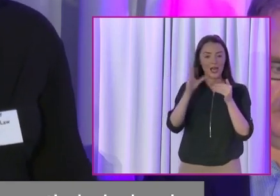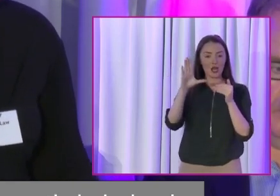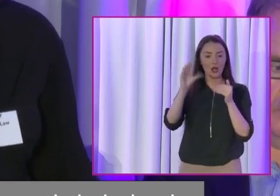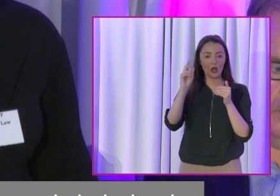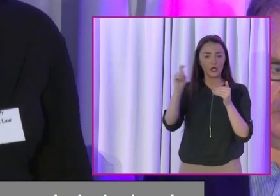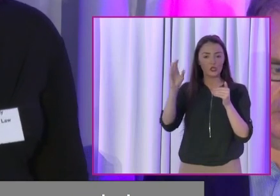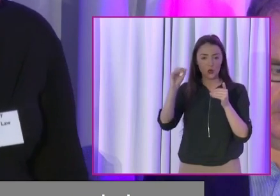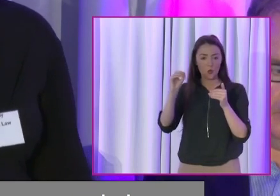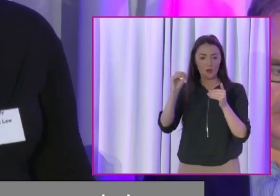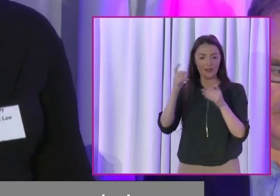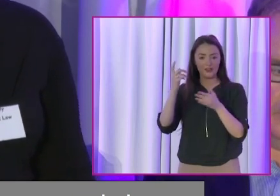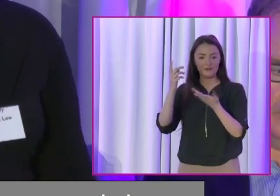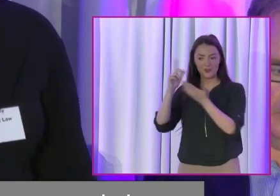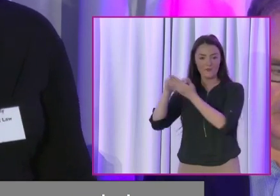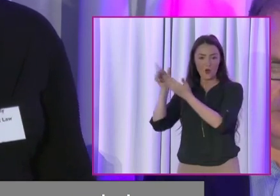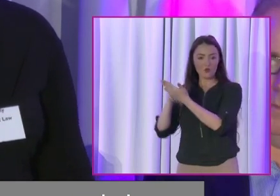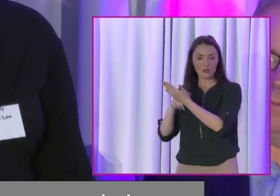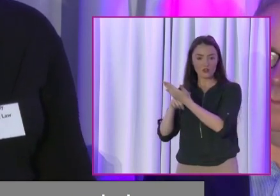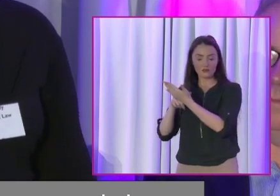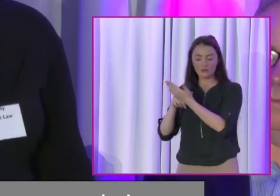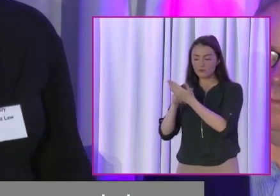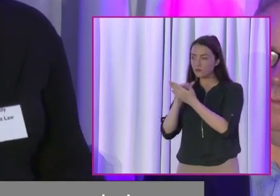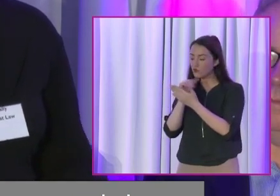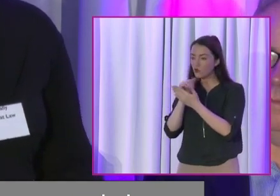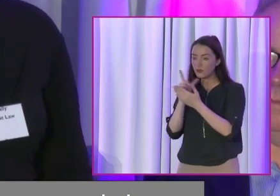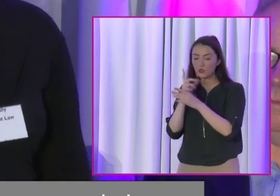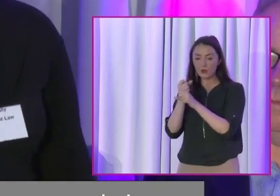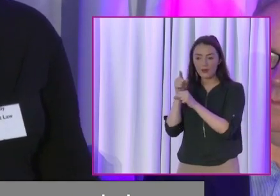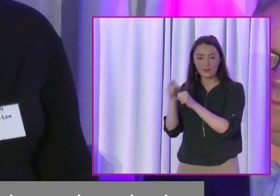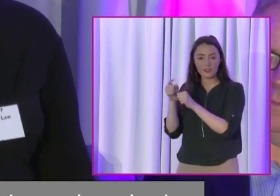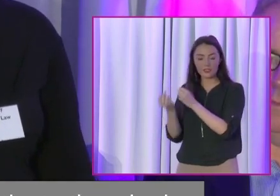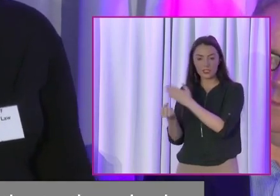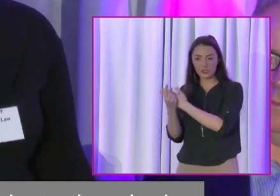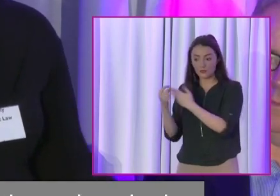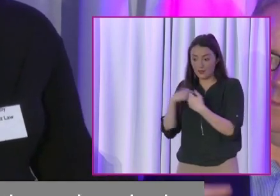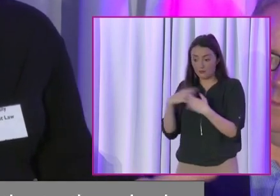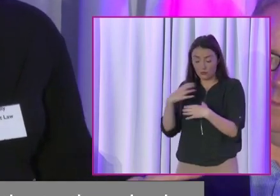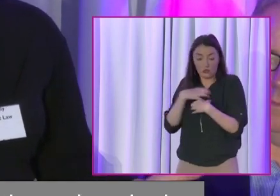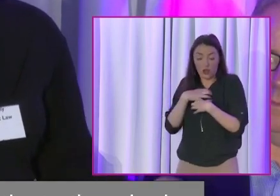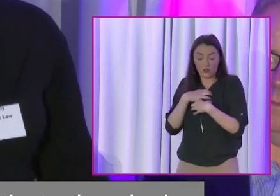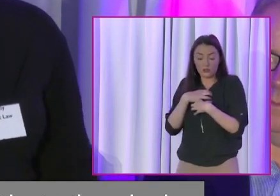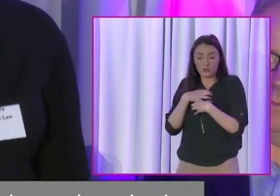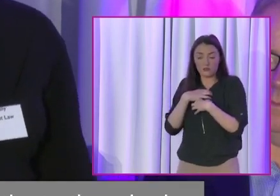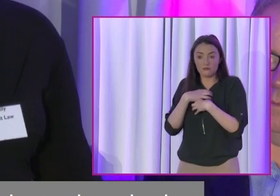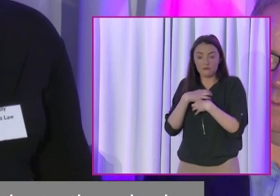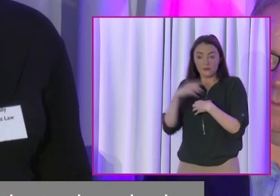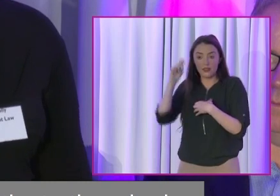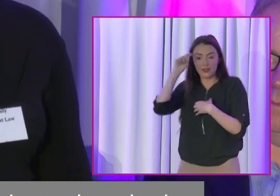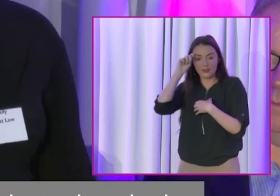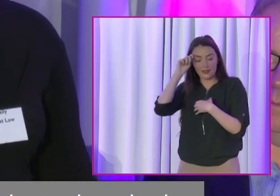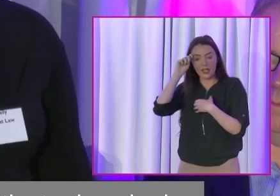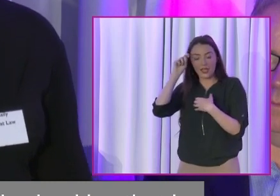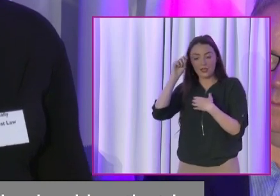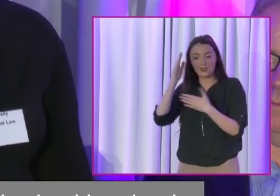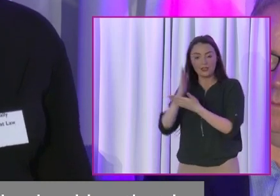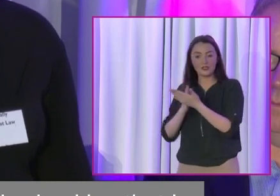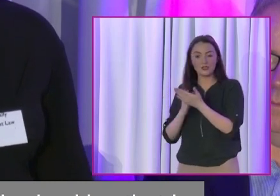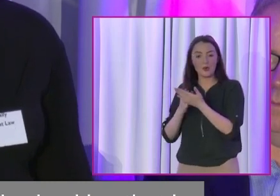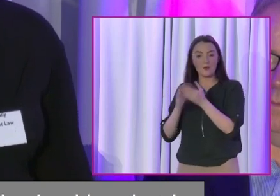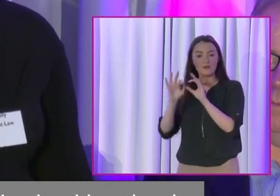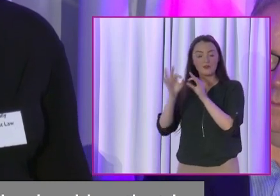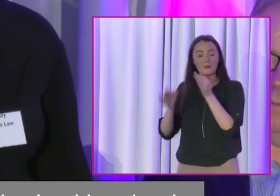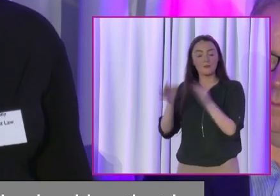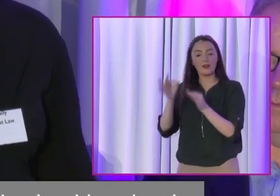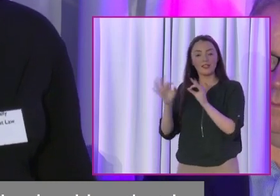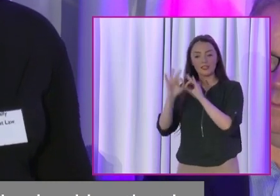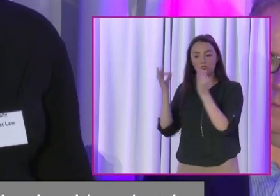the honest-to-God truth. Nobody seems to be talking about it. And I find it slightly shocking that I think for some of the political parties, they could definitely